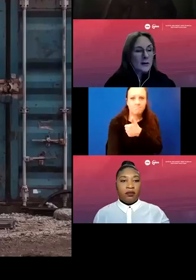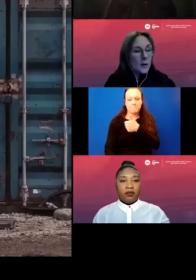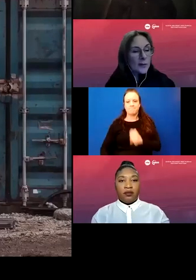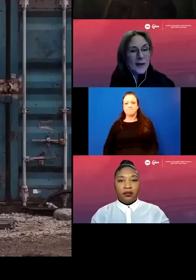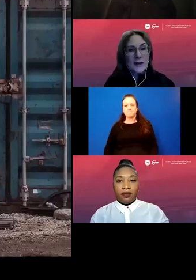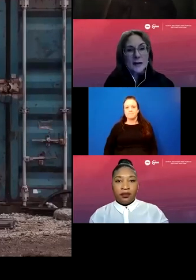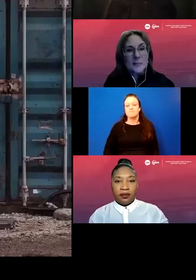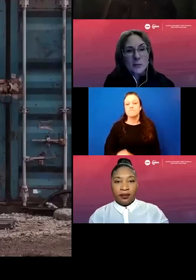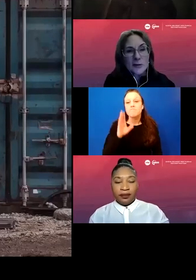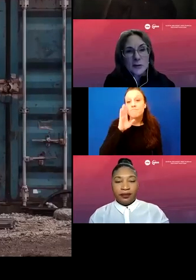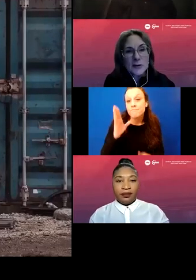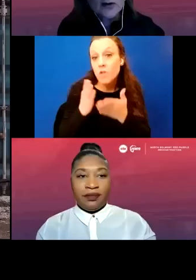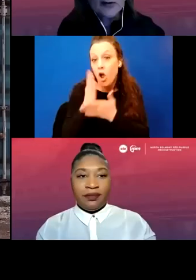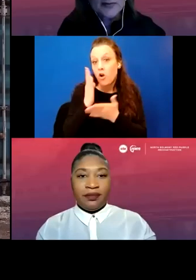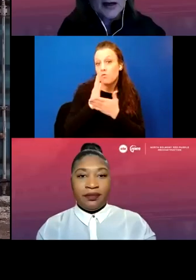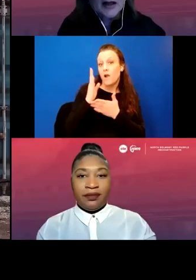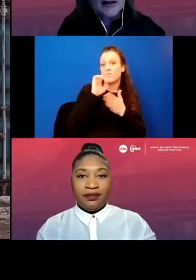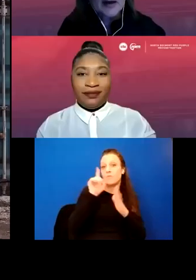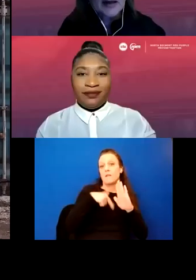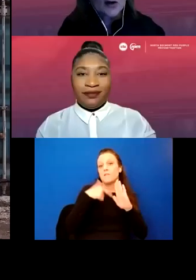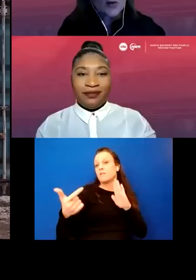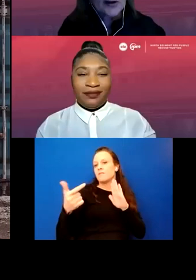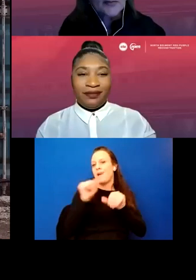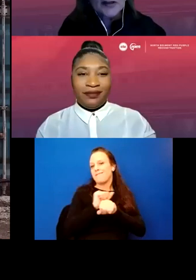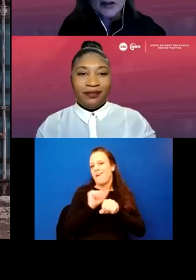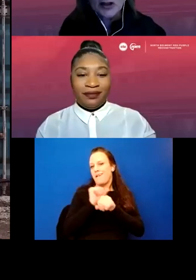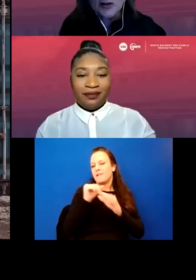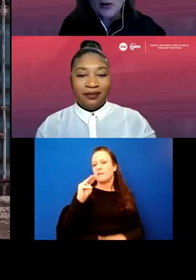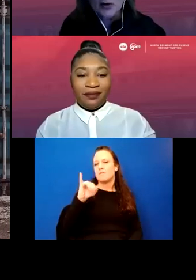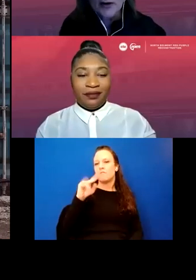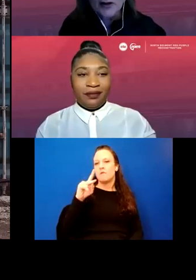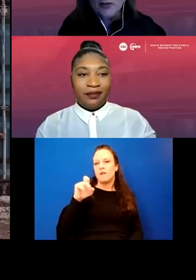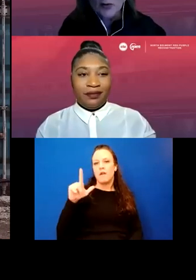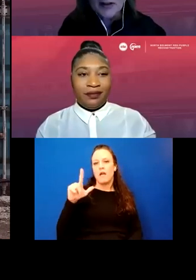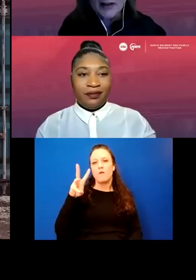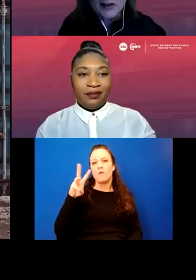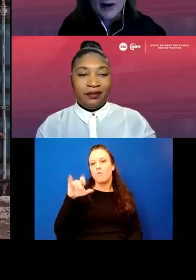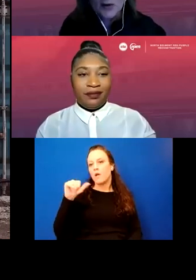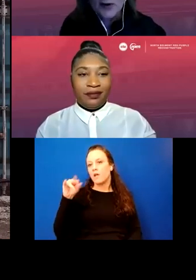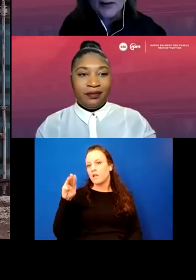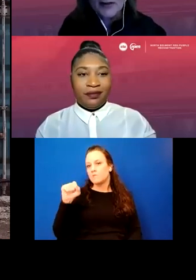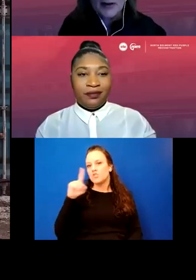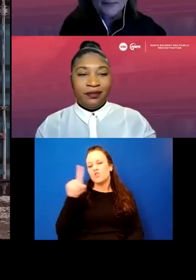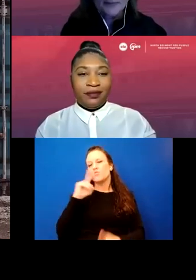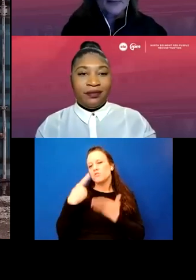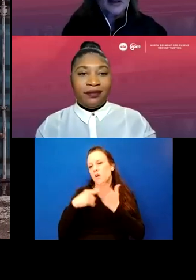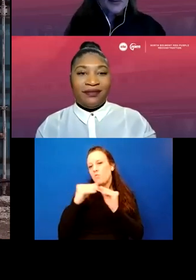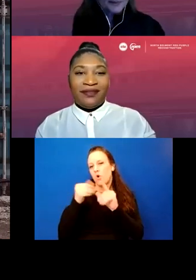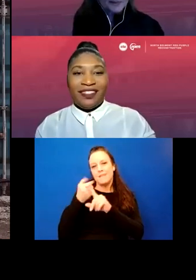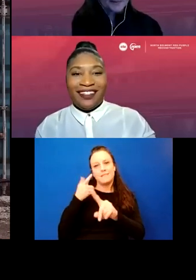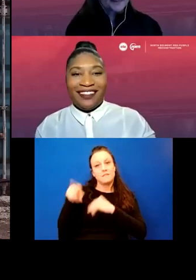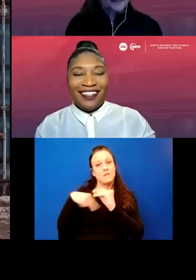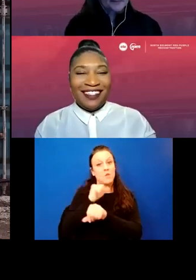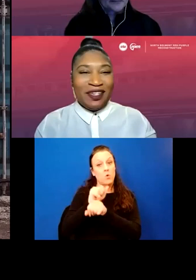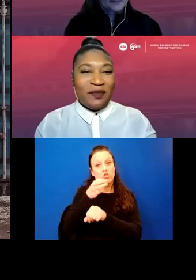All right. With that, I will turn this over to my colleague, Mikkel Williams, and she will go into more details about the work that's coming. Mikkel.